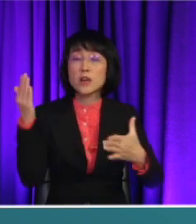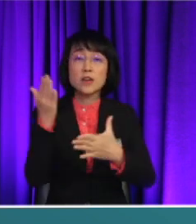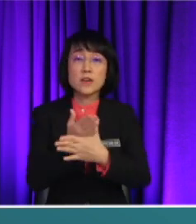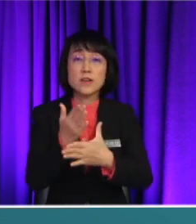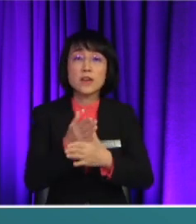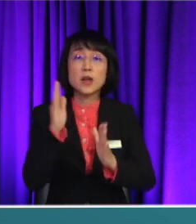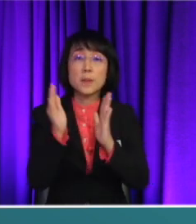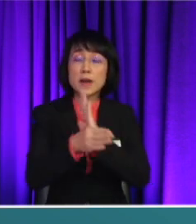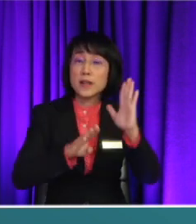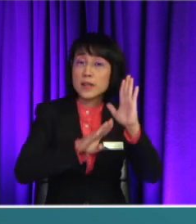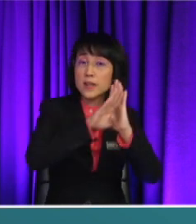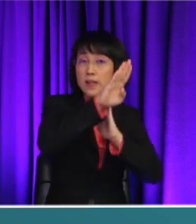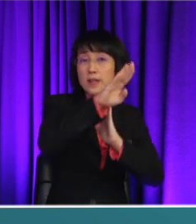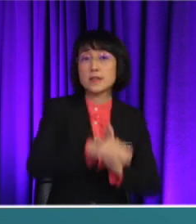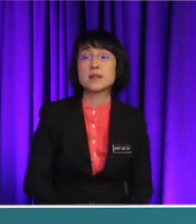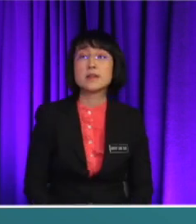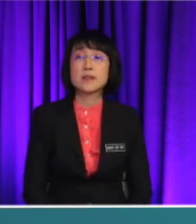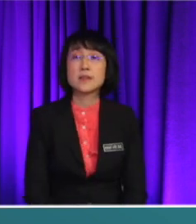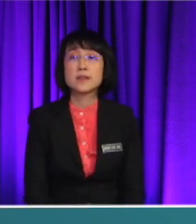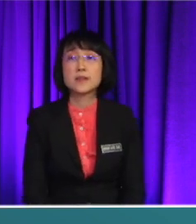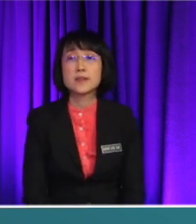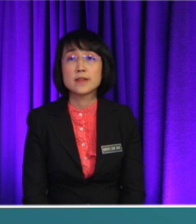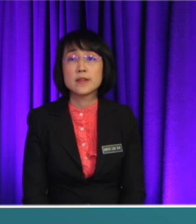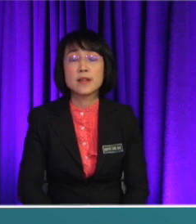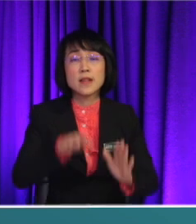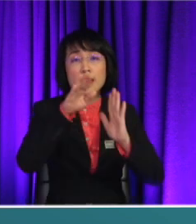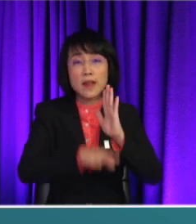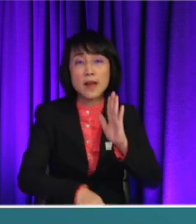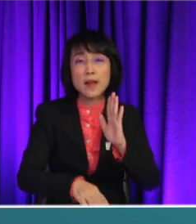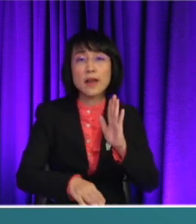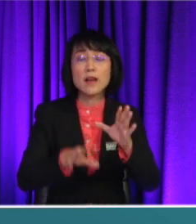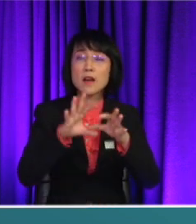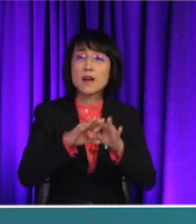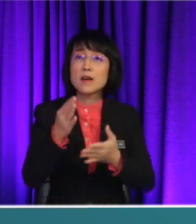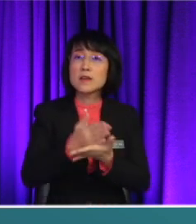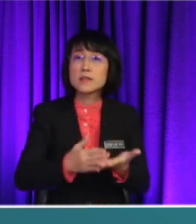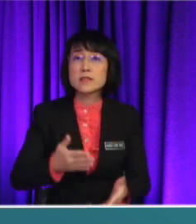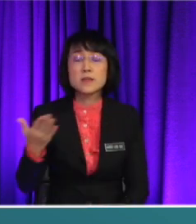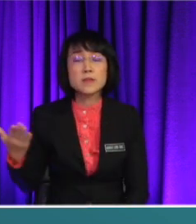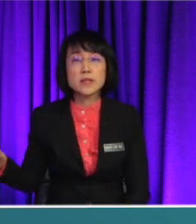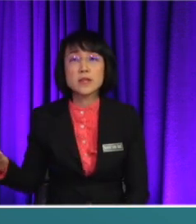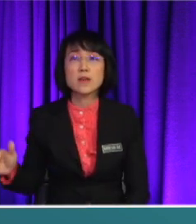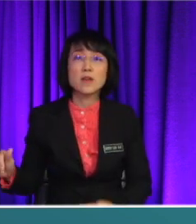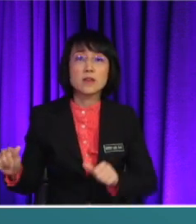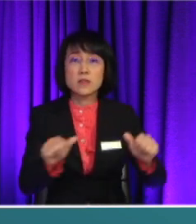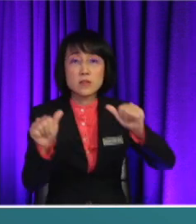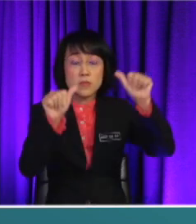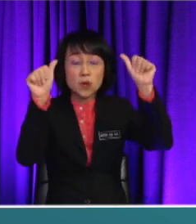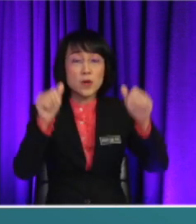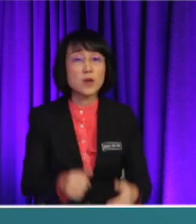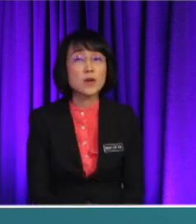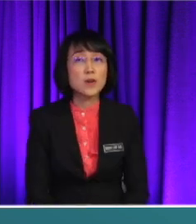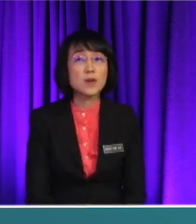something maybe Or the smoke, yeah? Which is the haze or the smoke, okay? And whether the